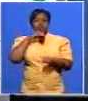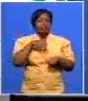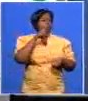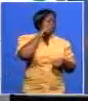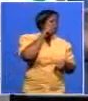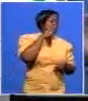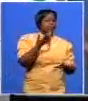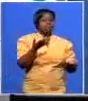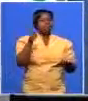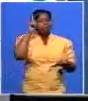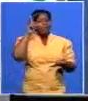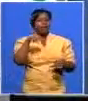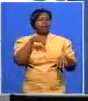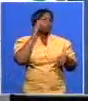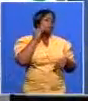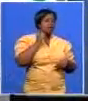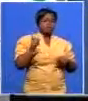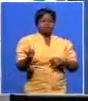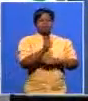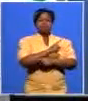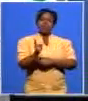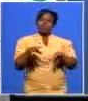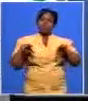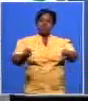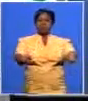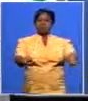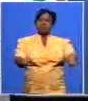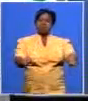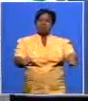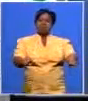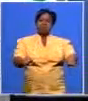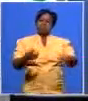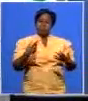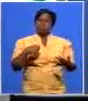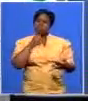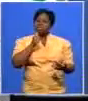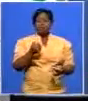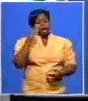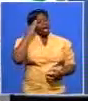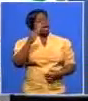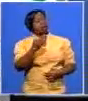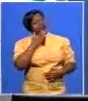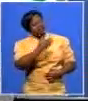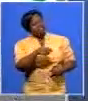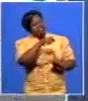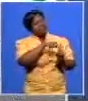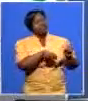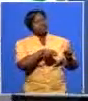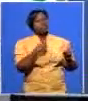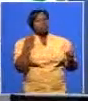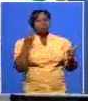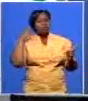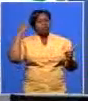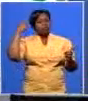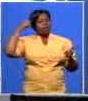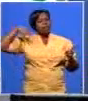ANC and we won from both of them so we really are a debt of thanks to julius malema for taking the ANC